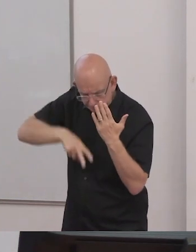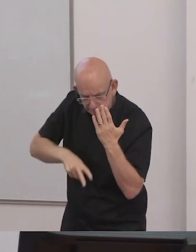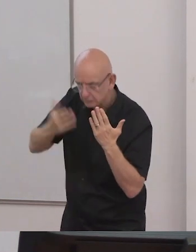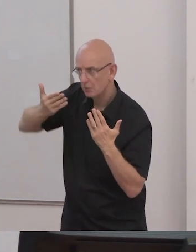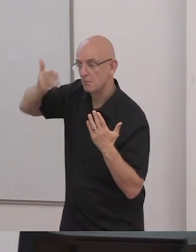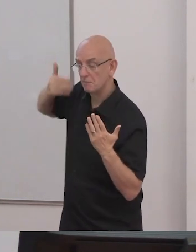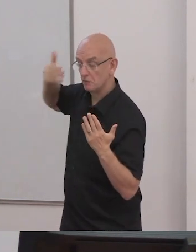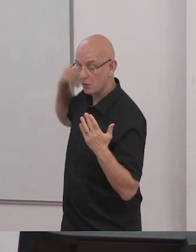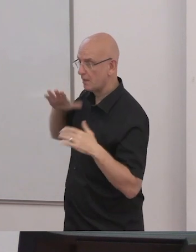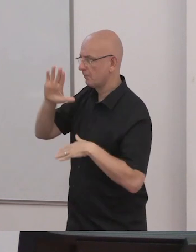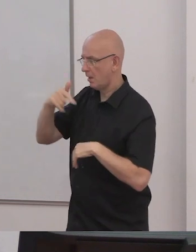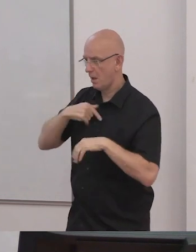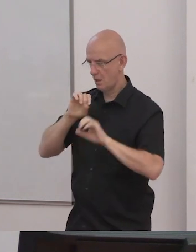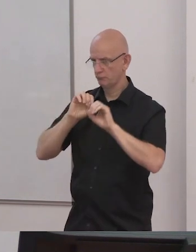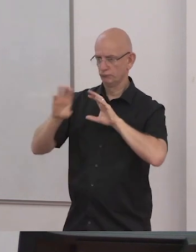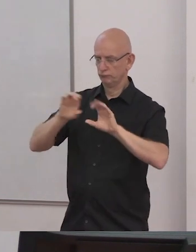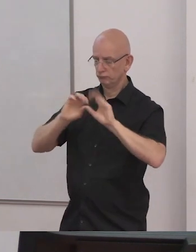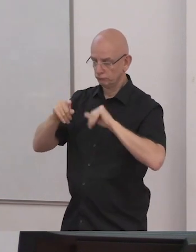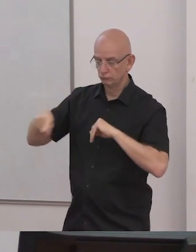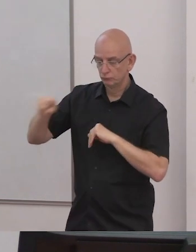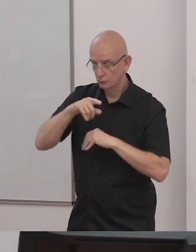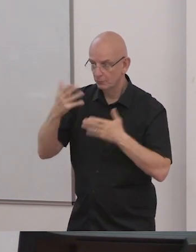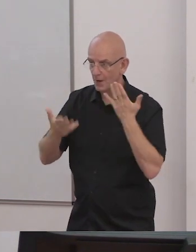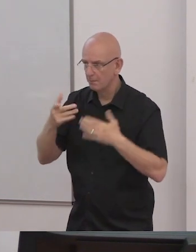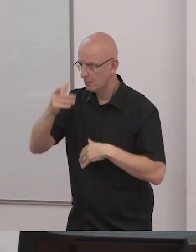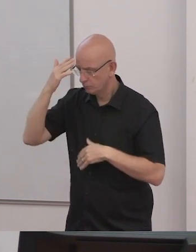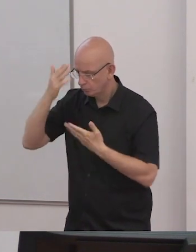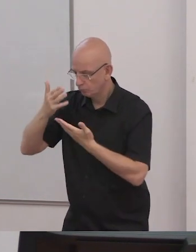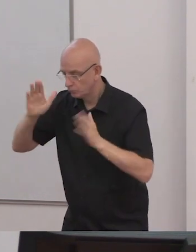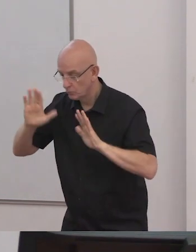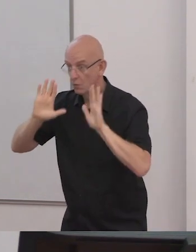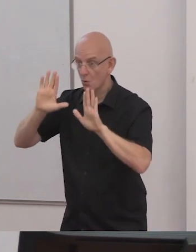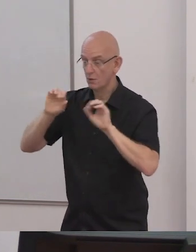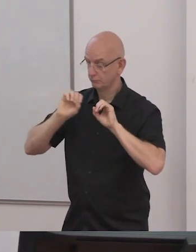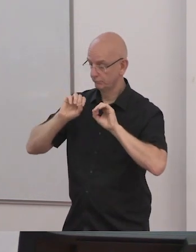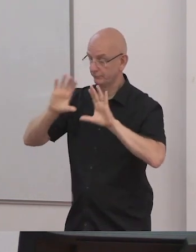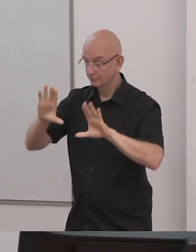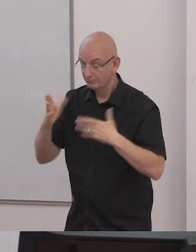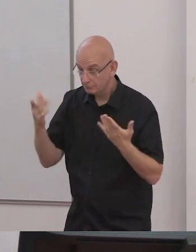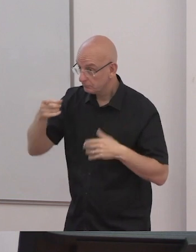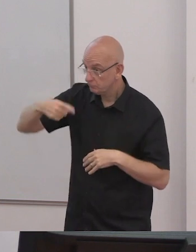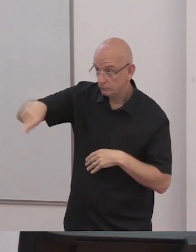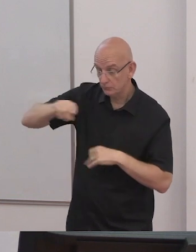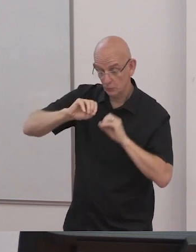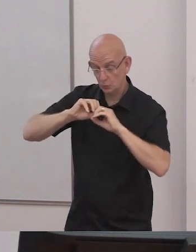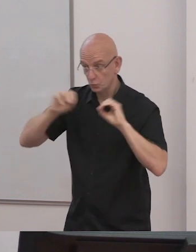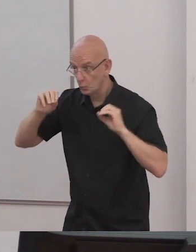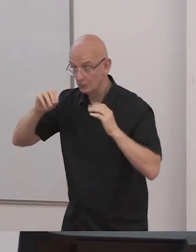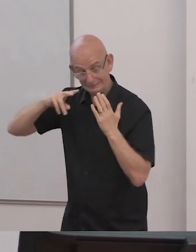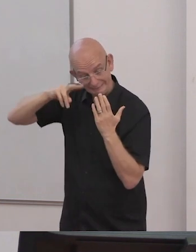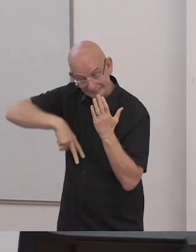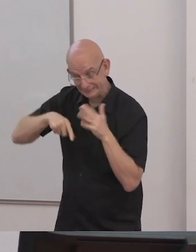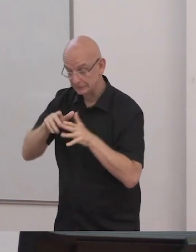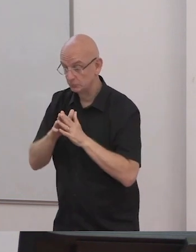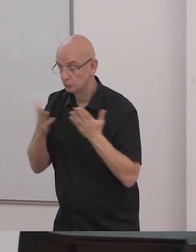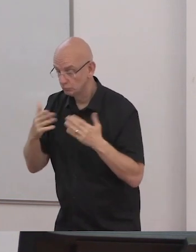for those of you who haven't what I'd like to do is first to scope out what